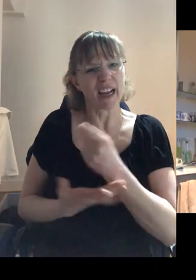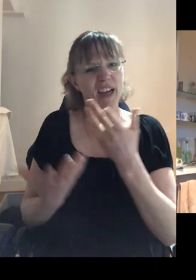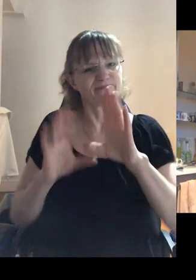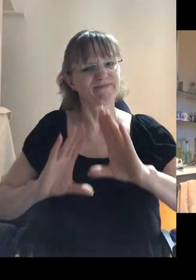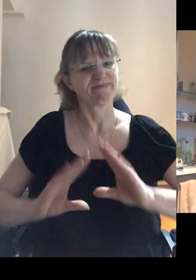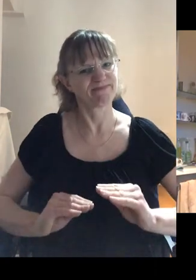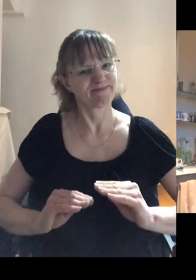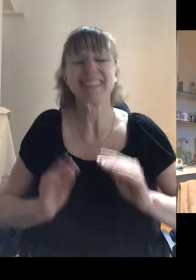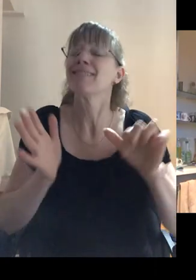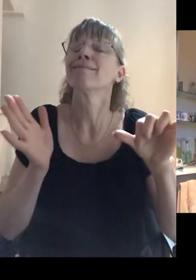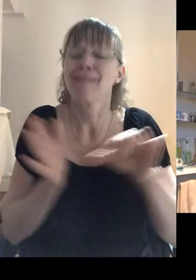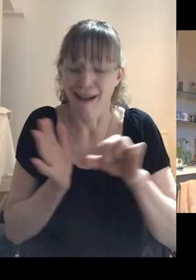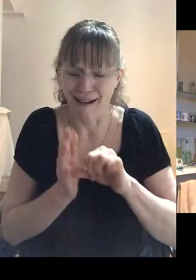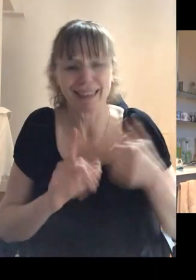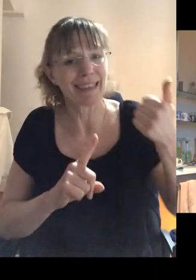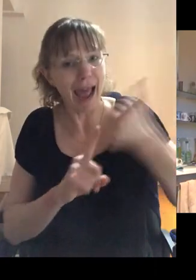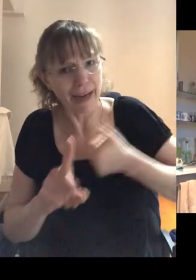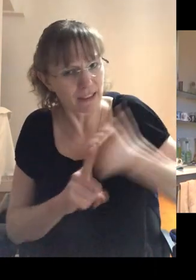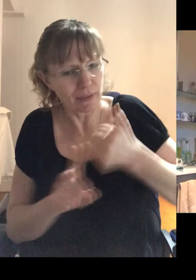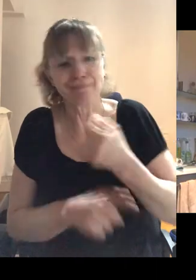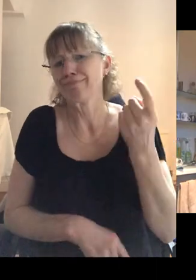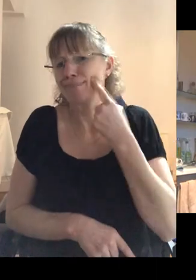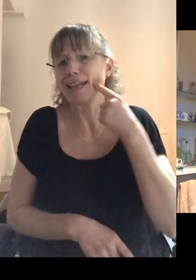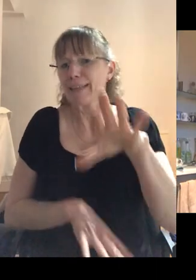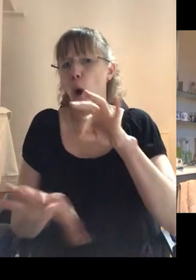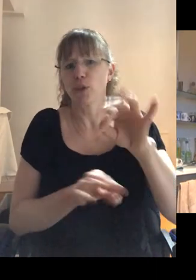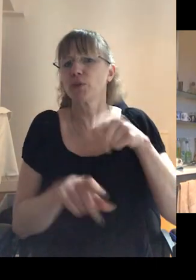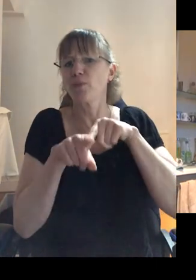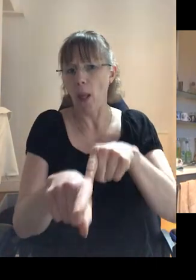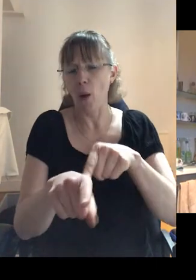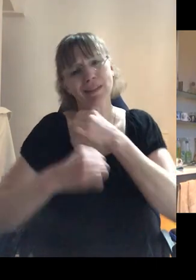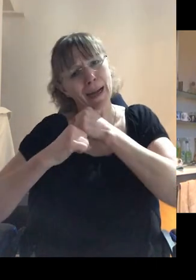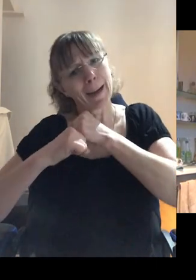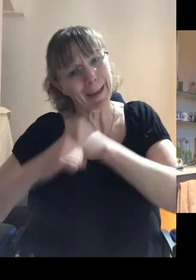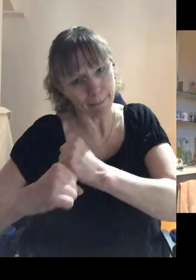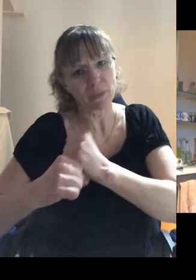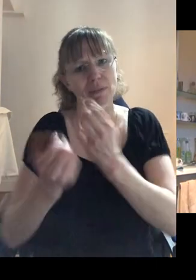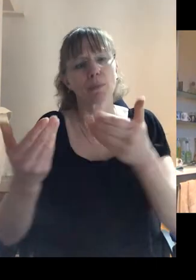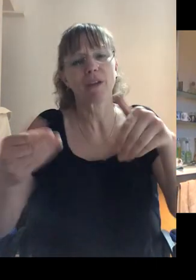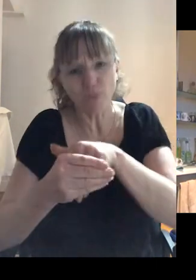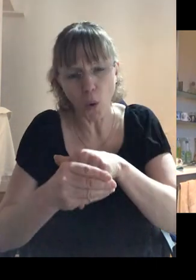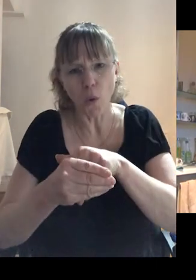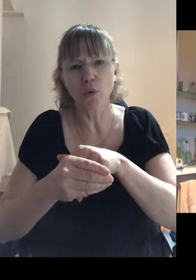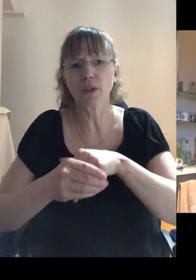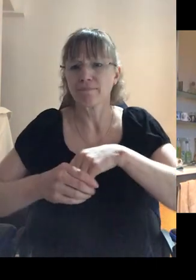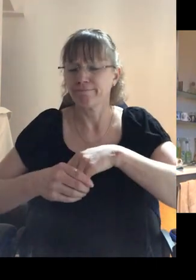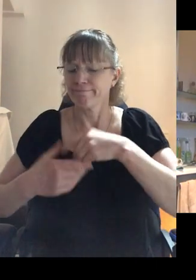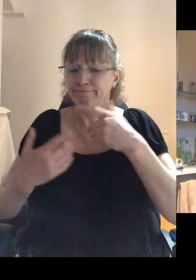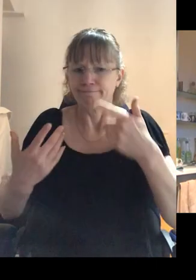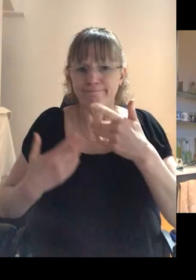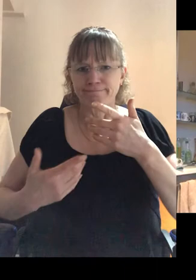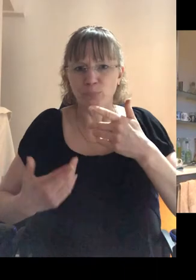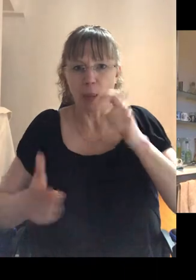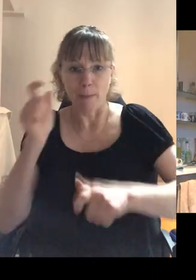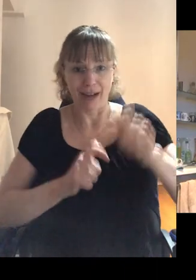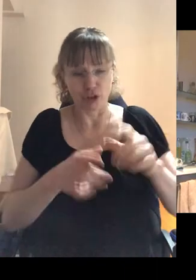and it's hard, know, activism isn't, uh, isn't an easy option. The, the commitment to, to get involved in those things, you know, with the, the